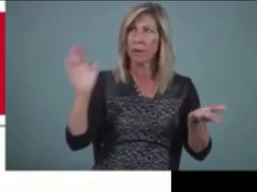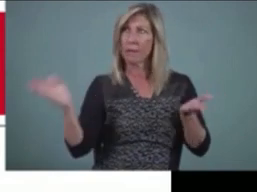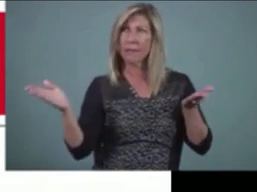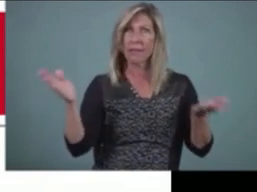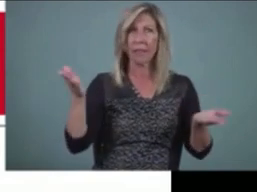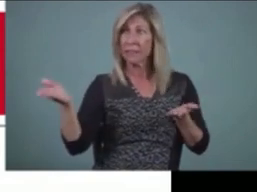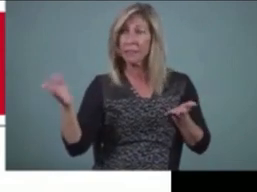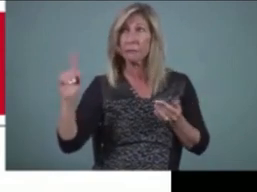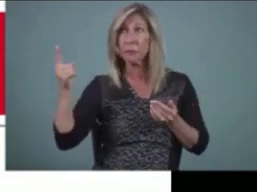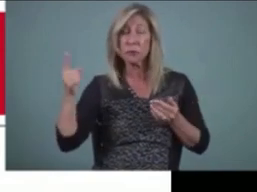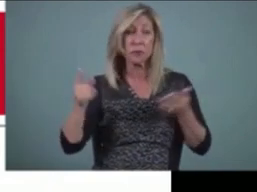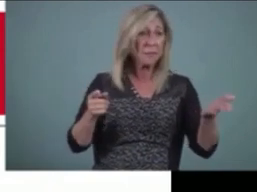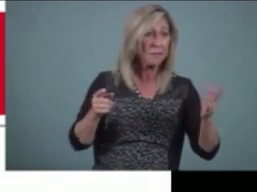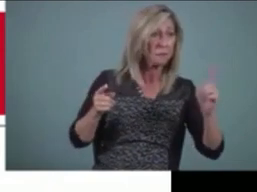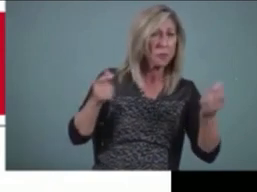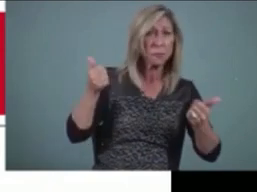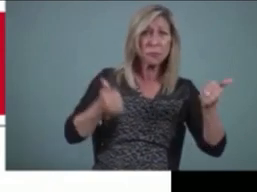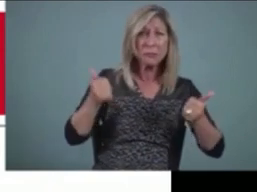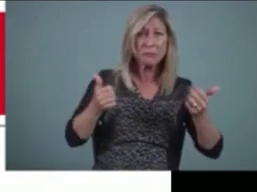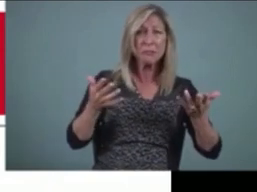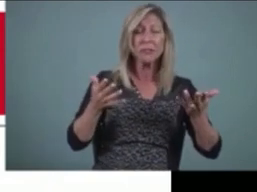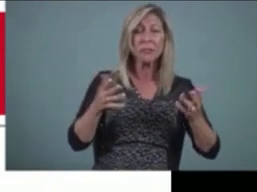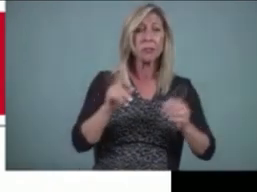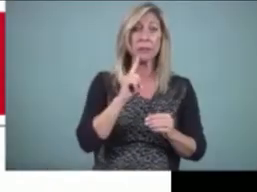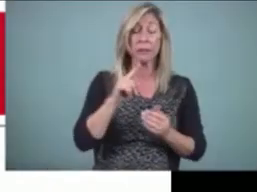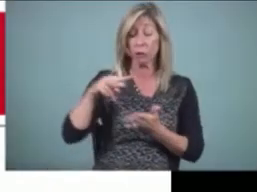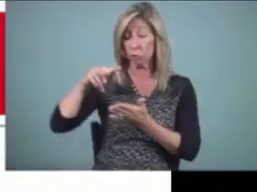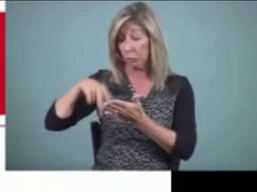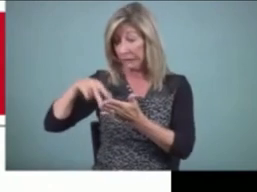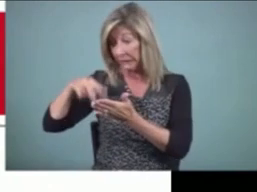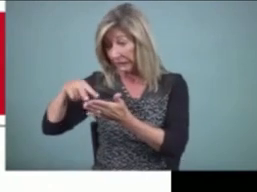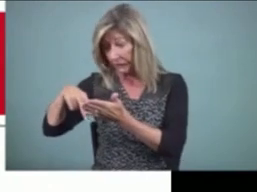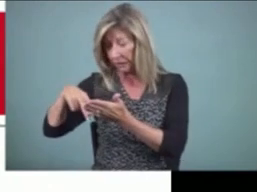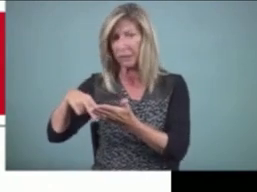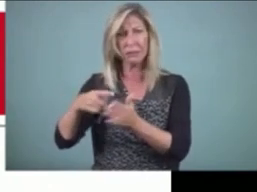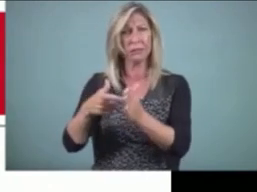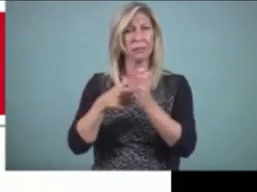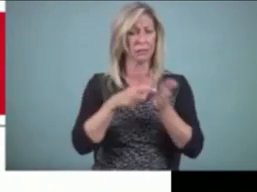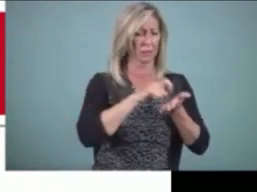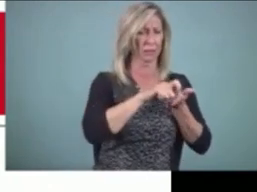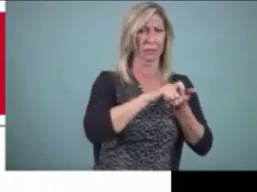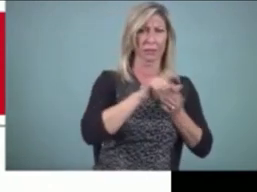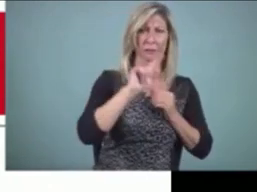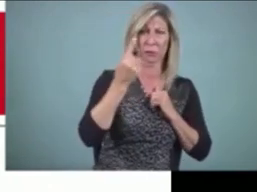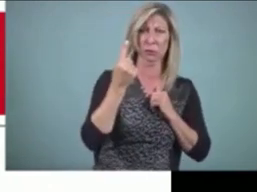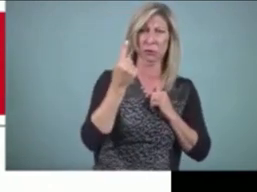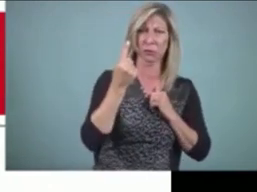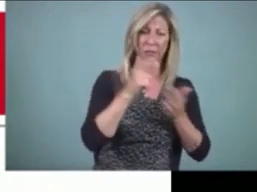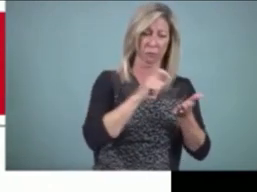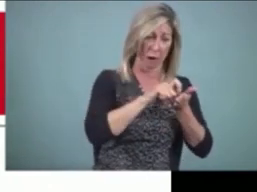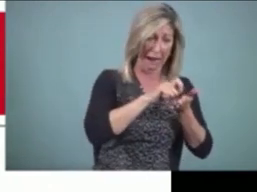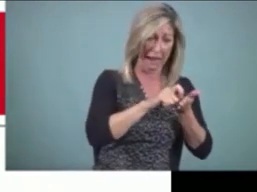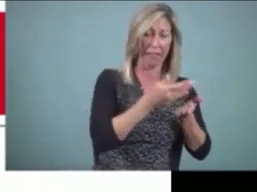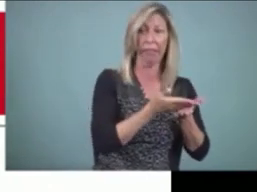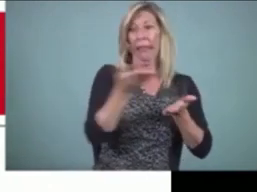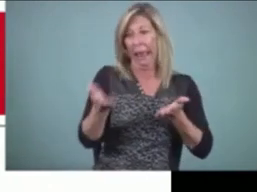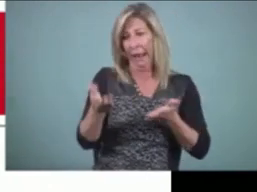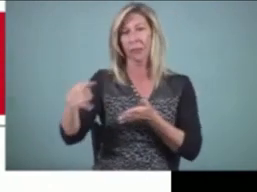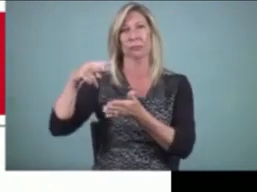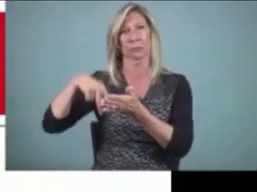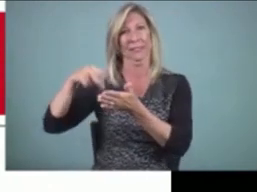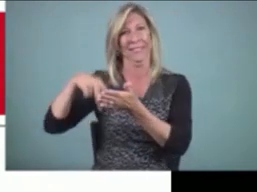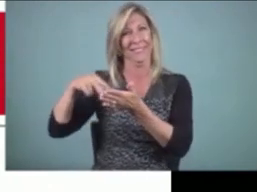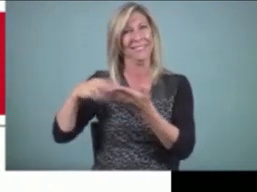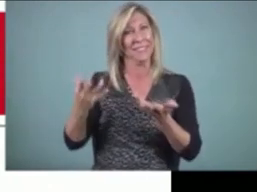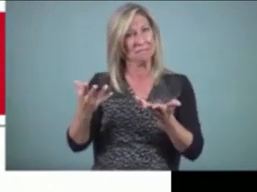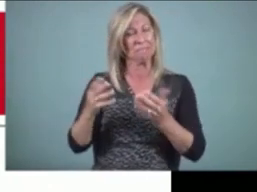everything you read has to be written first, so you know, between us reading and writing researchers, I kind of say the writing research has had the